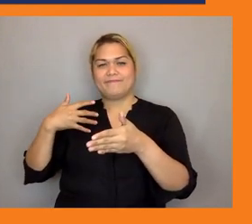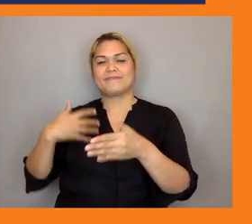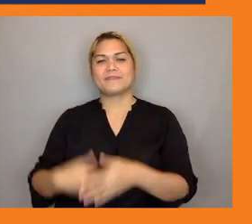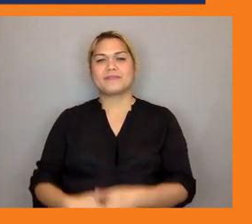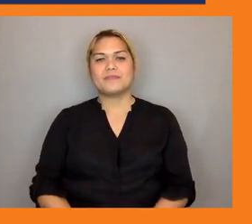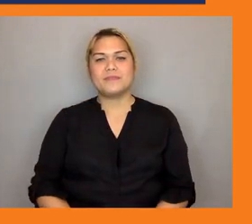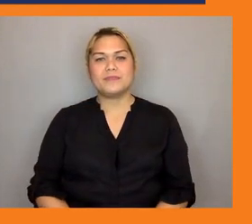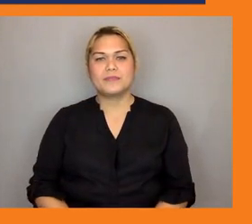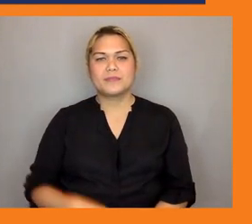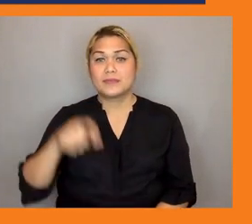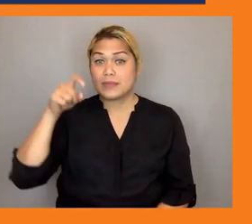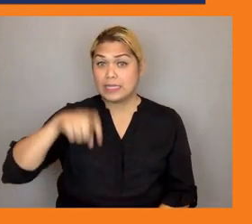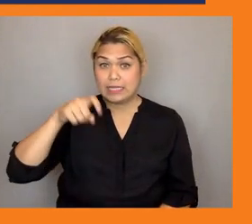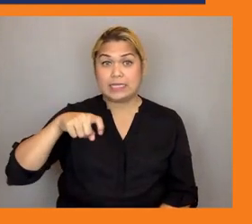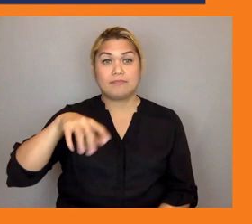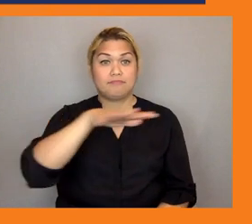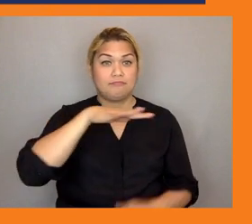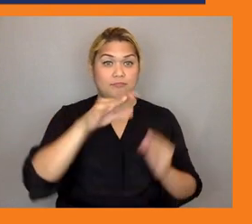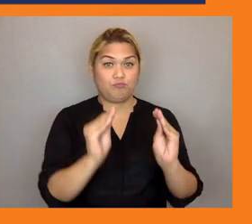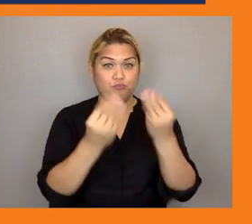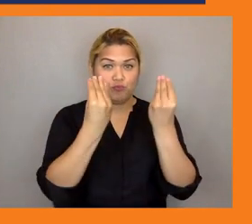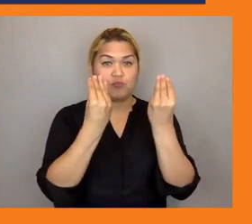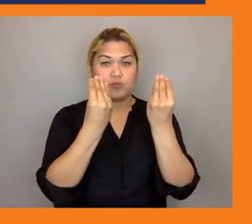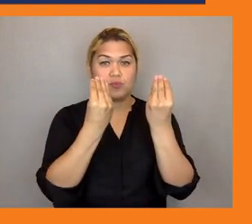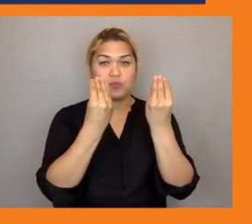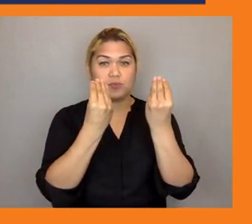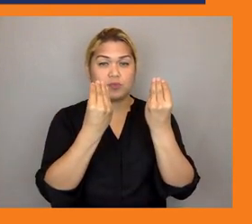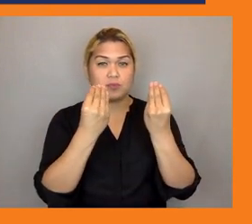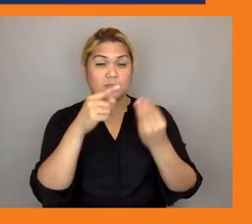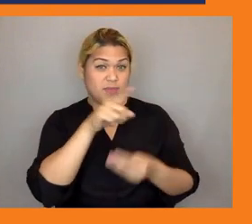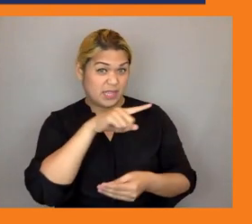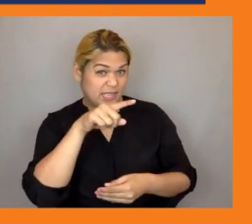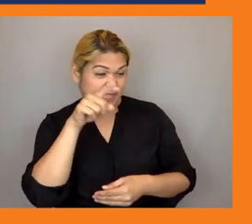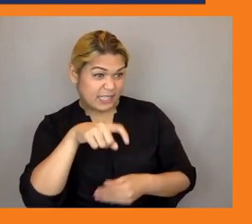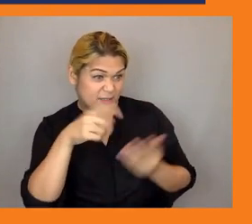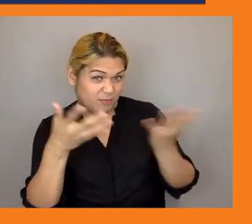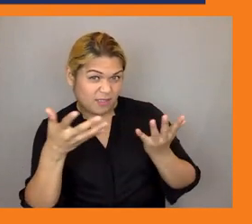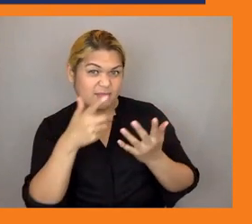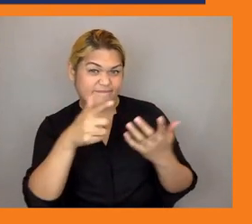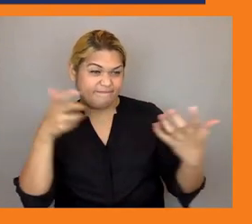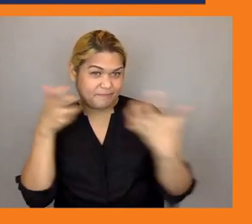into the design as those that will be in the longer term timescape thanks